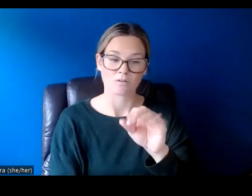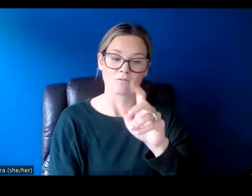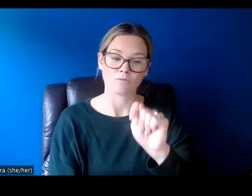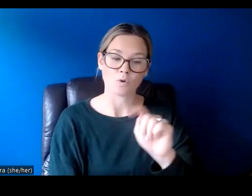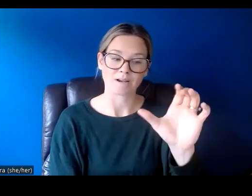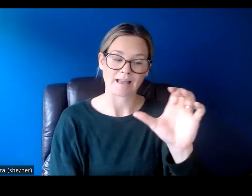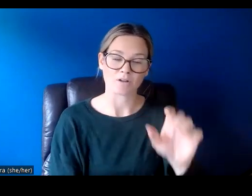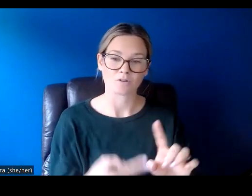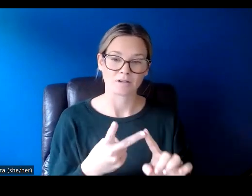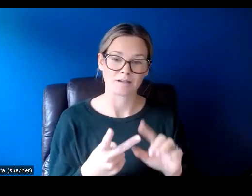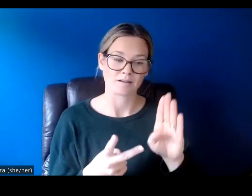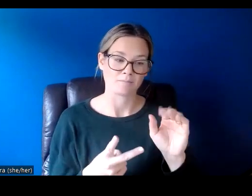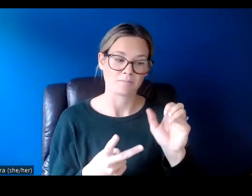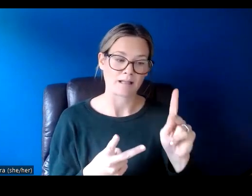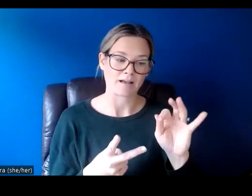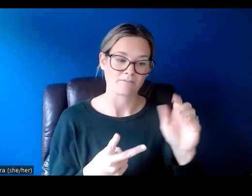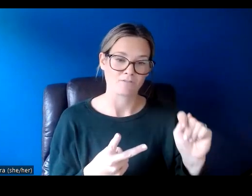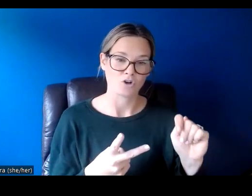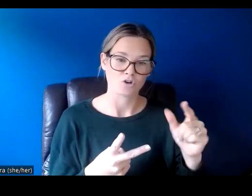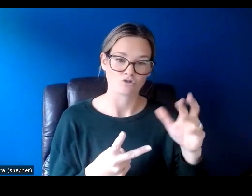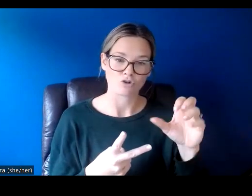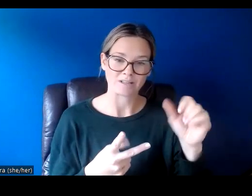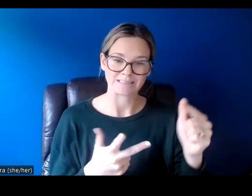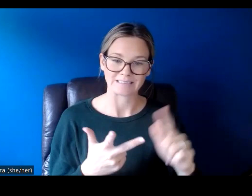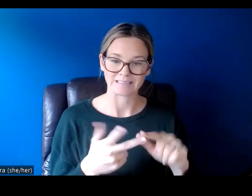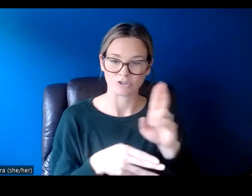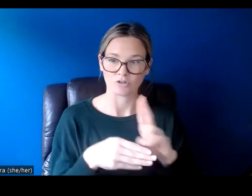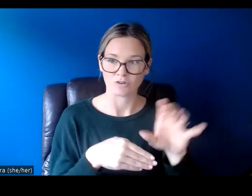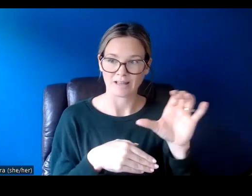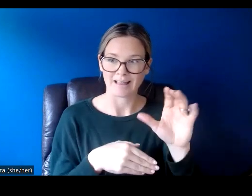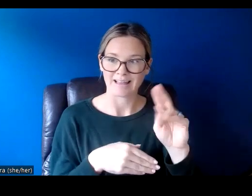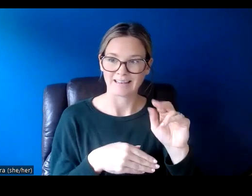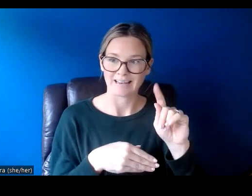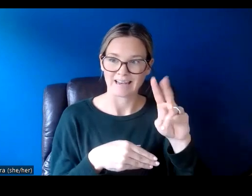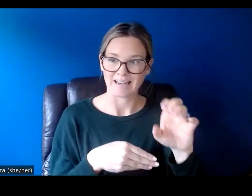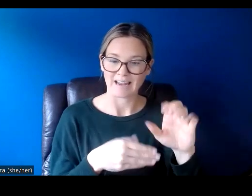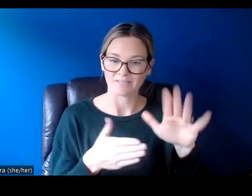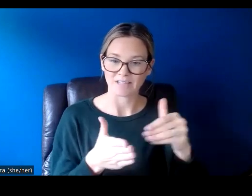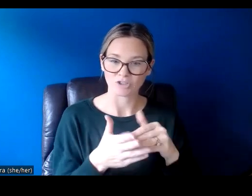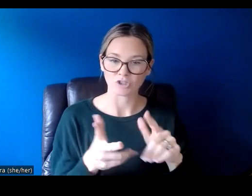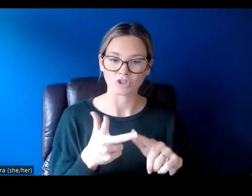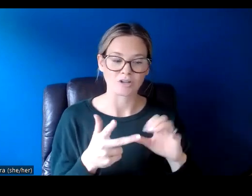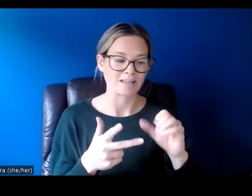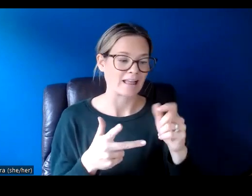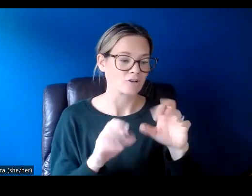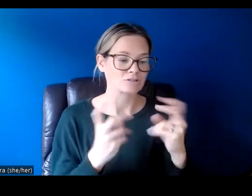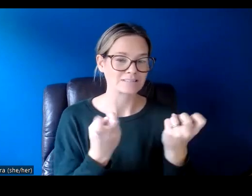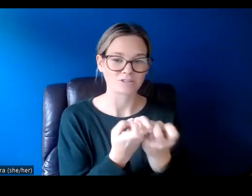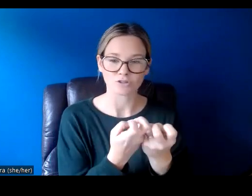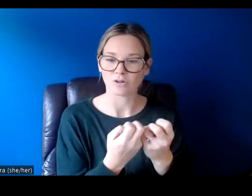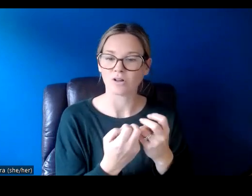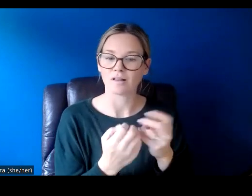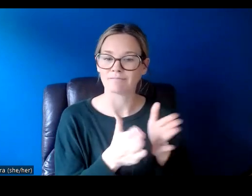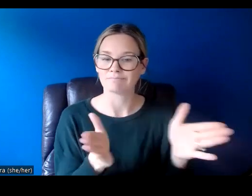Blackfoot Crossing, the University of Calgary Native Centre, the Elders Guidance Circle at the Calgary Public Library, or the